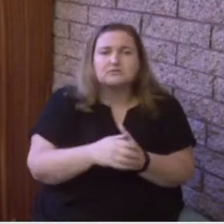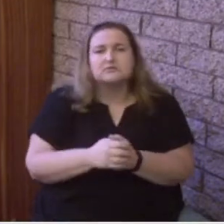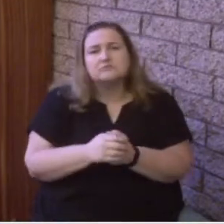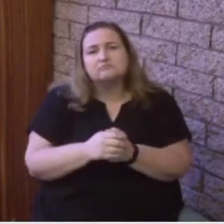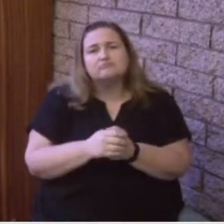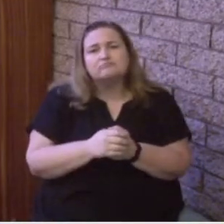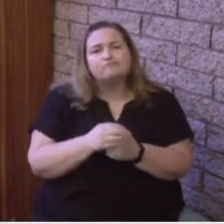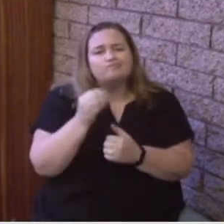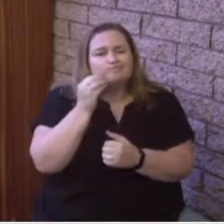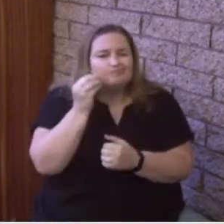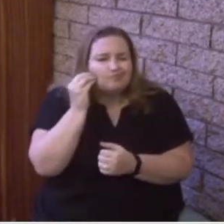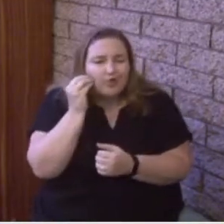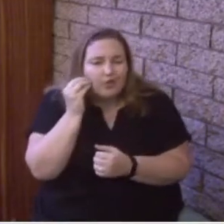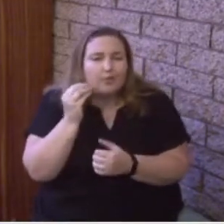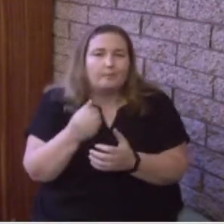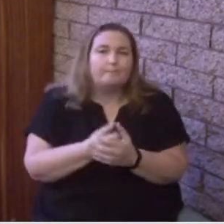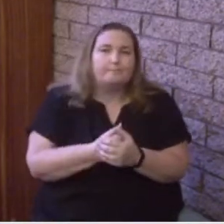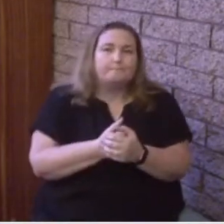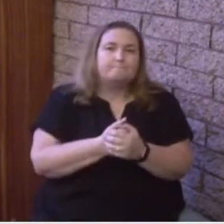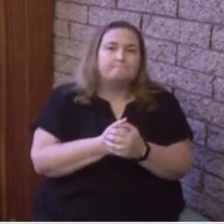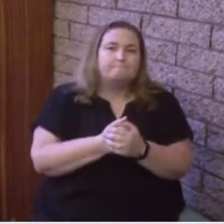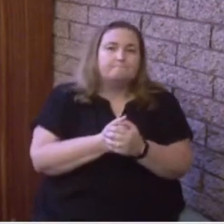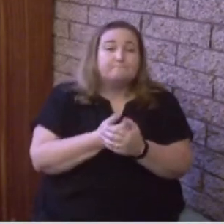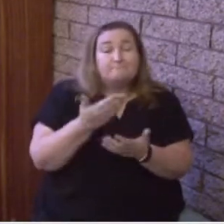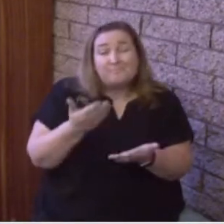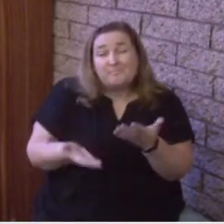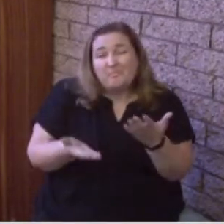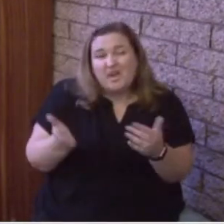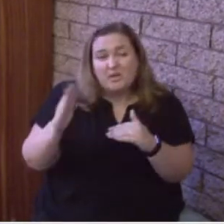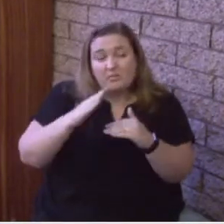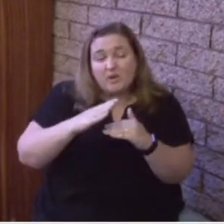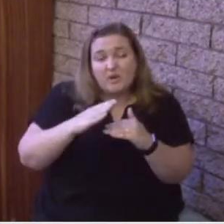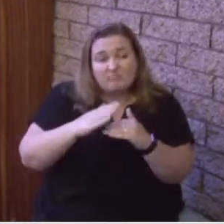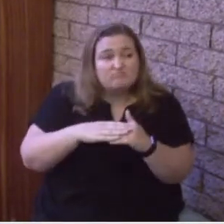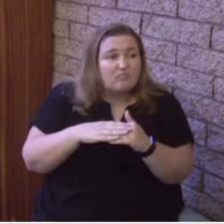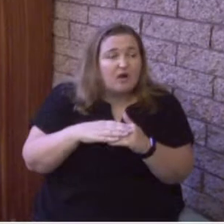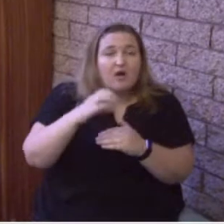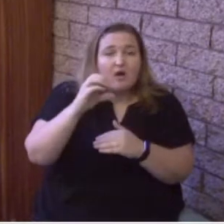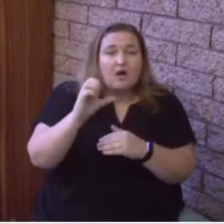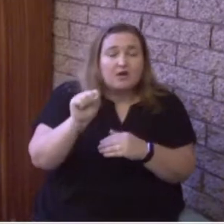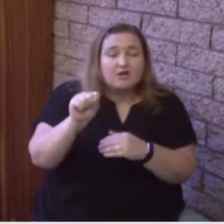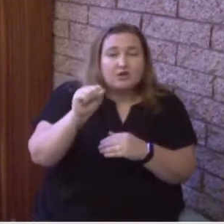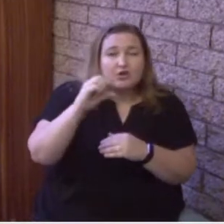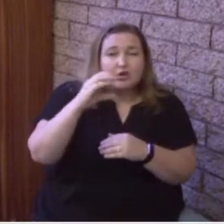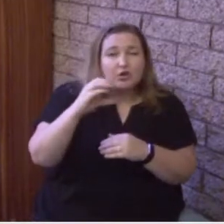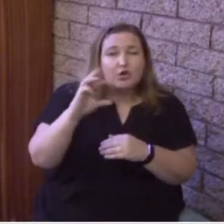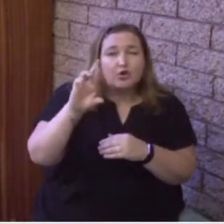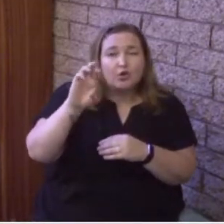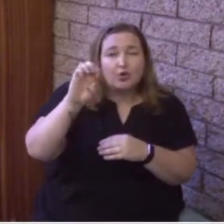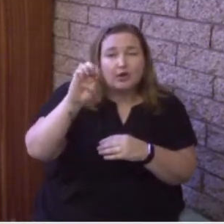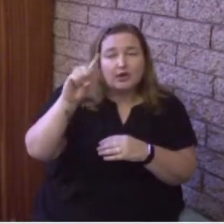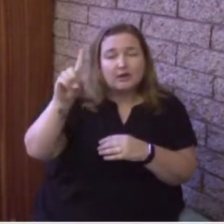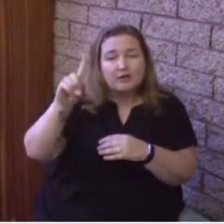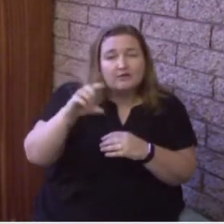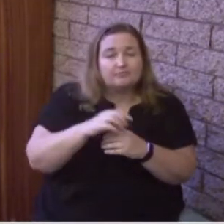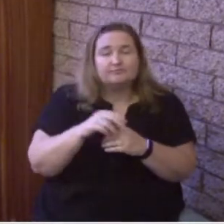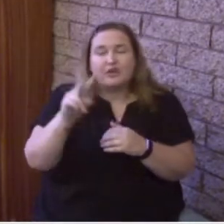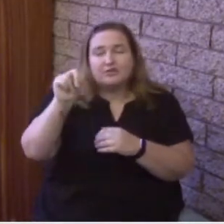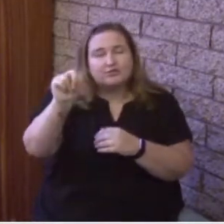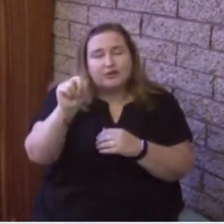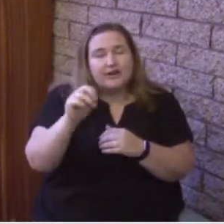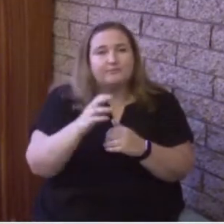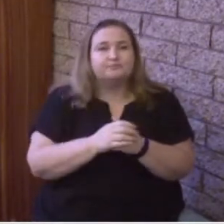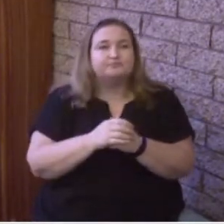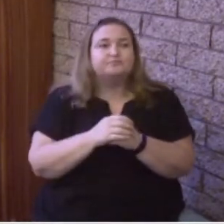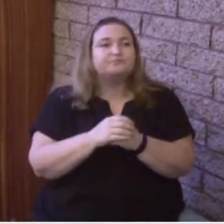at home, and I think we might be able to bring it onto the screen, but we, for the last several weeks, have been reading this together, what we call the